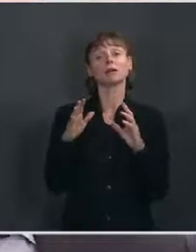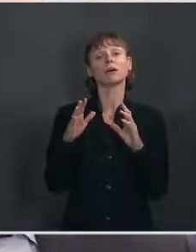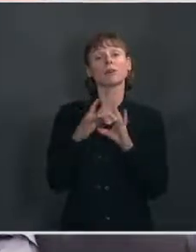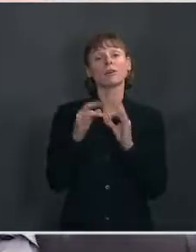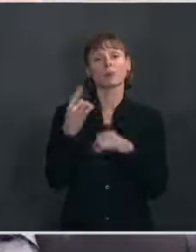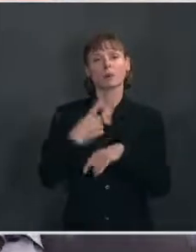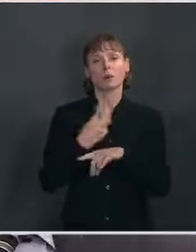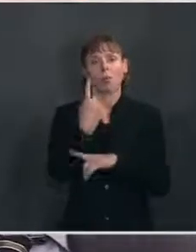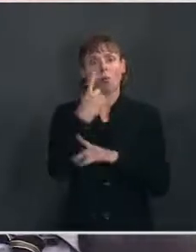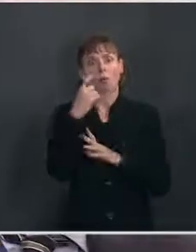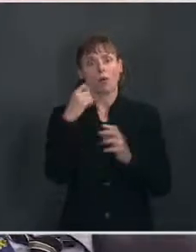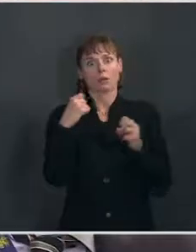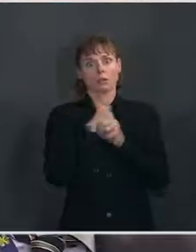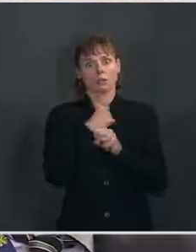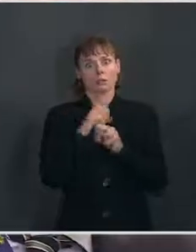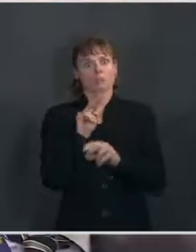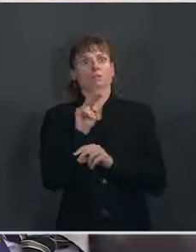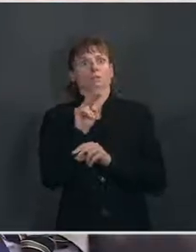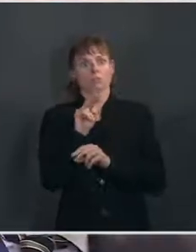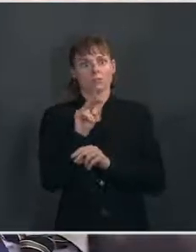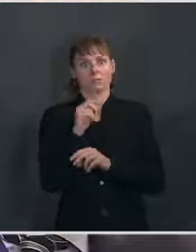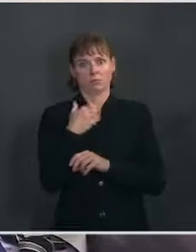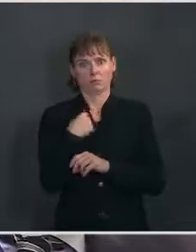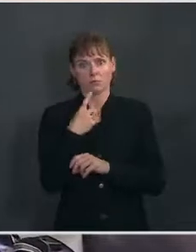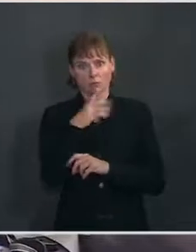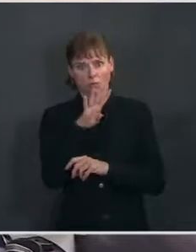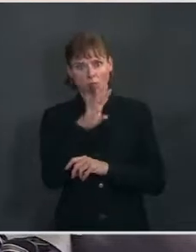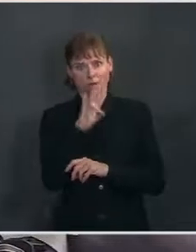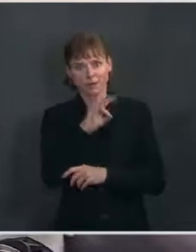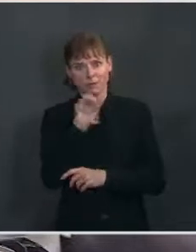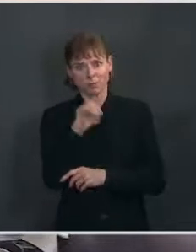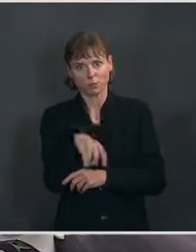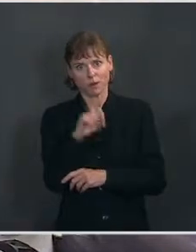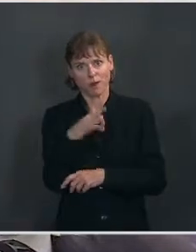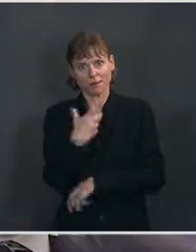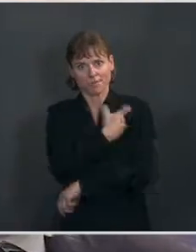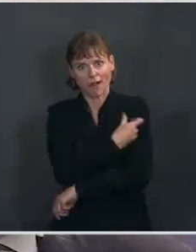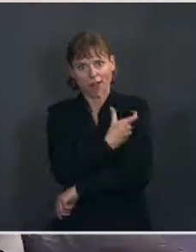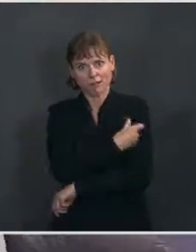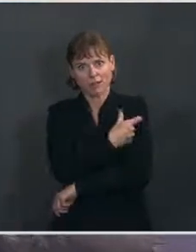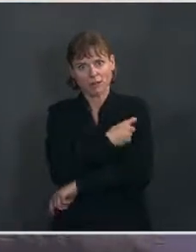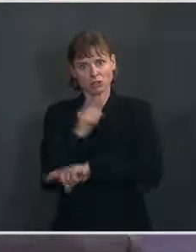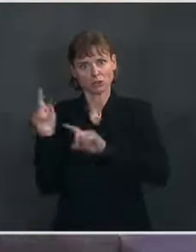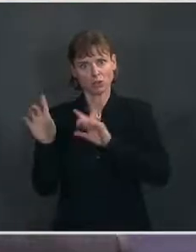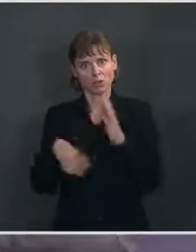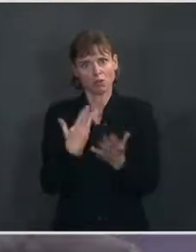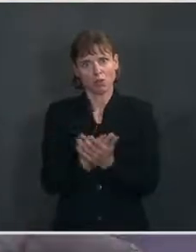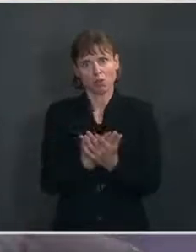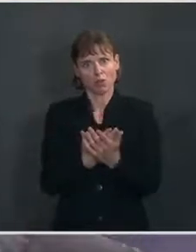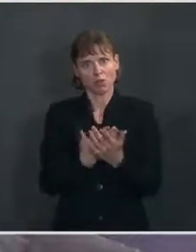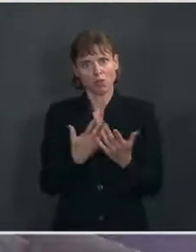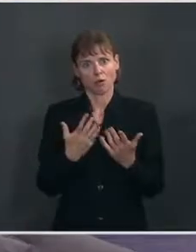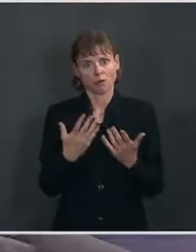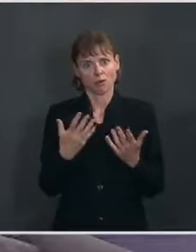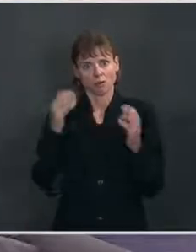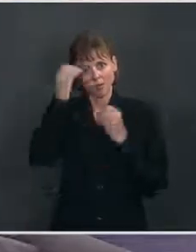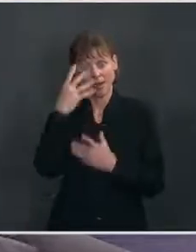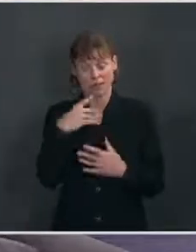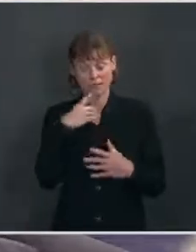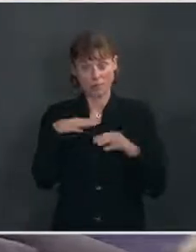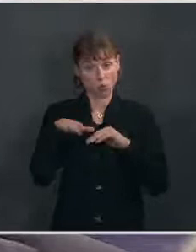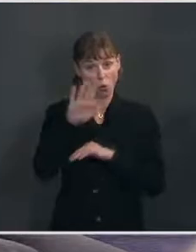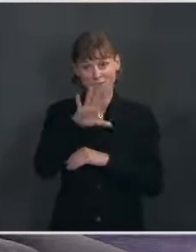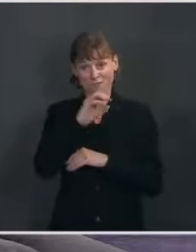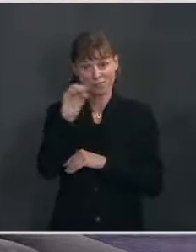that really stood out to me, probably to a lot of Americans, is about 47 percent of vaccinations are coming in with no with racial data. It means more than 50 percent